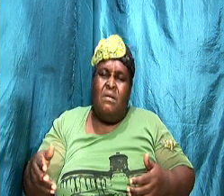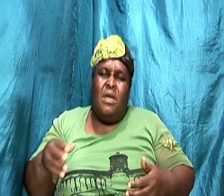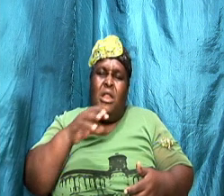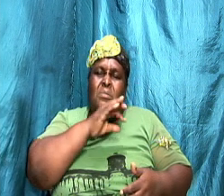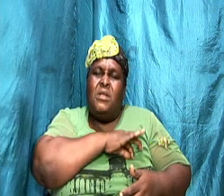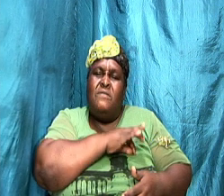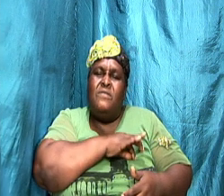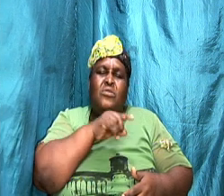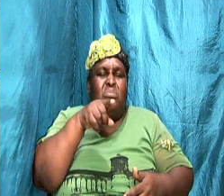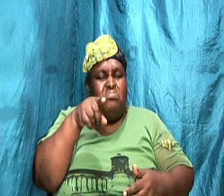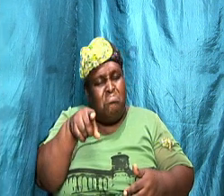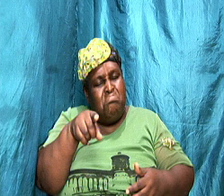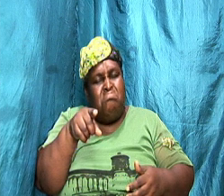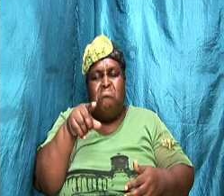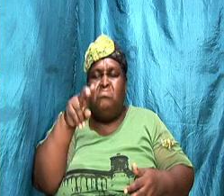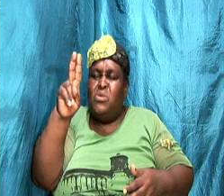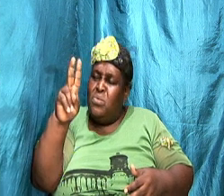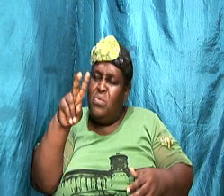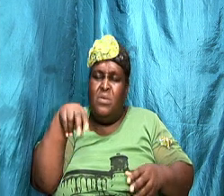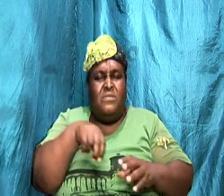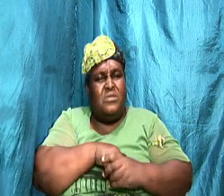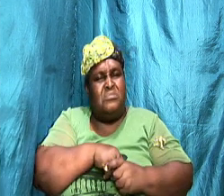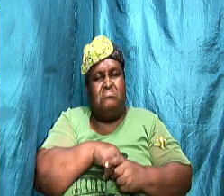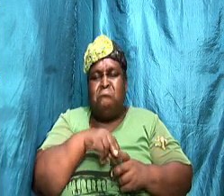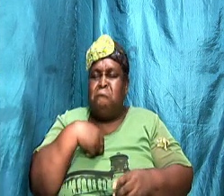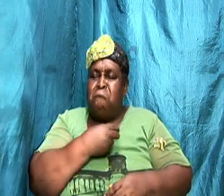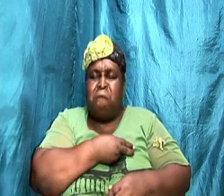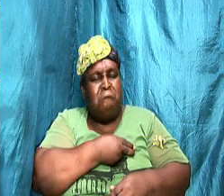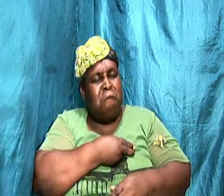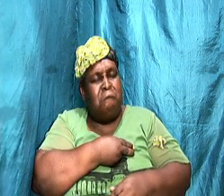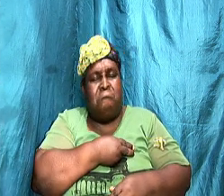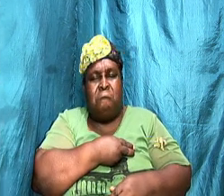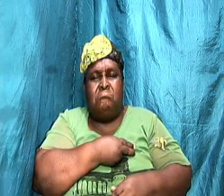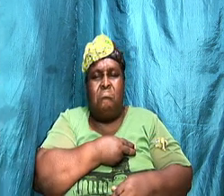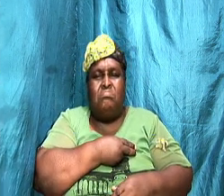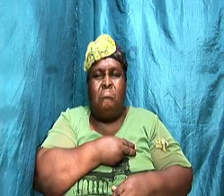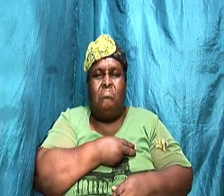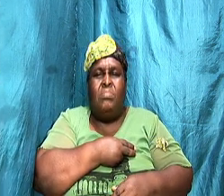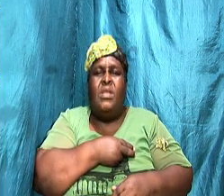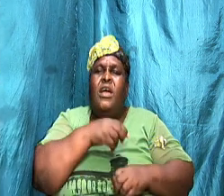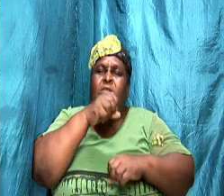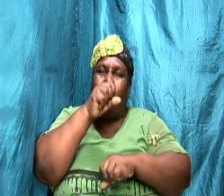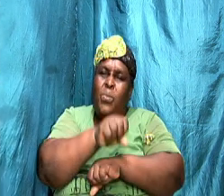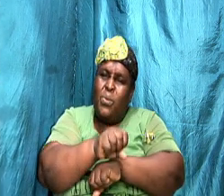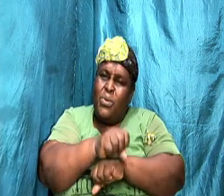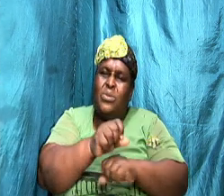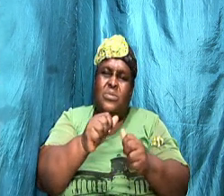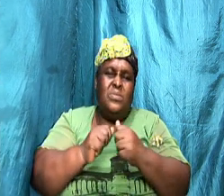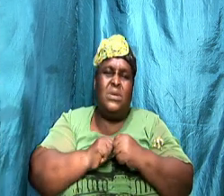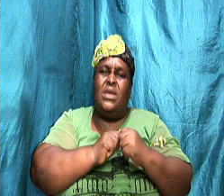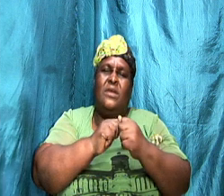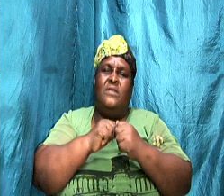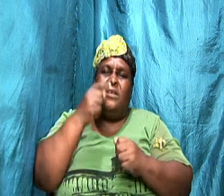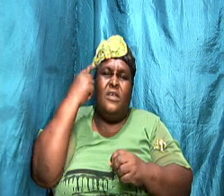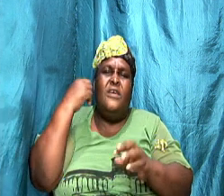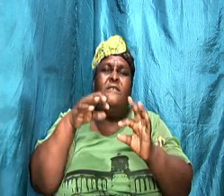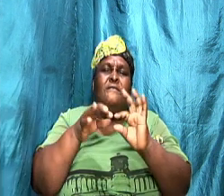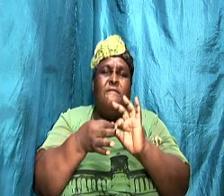benefit both alone and we work together for a solution